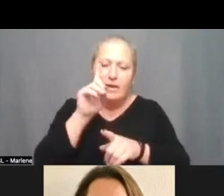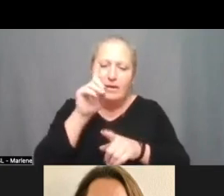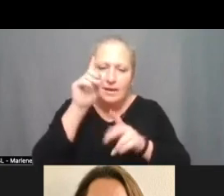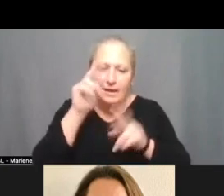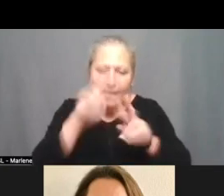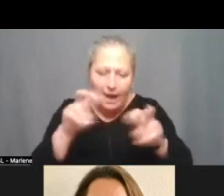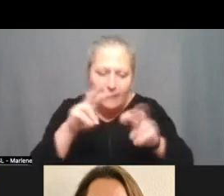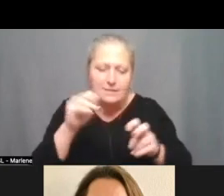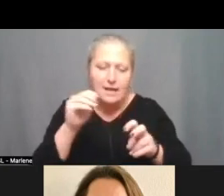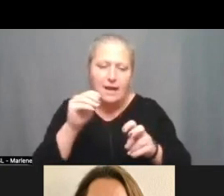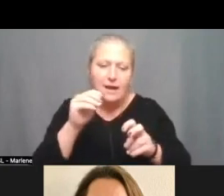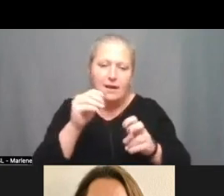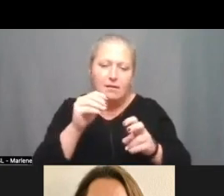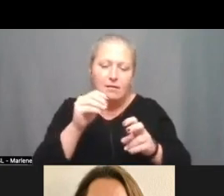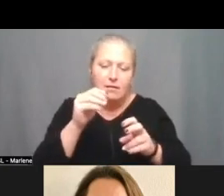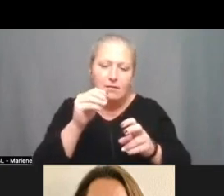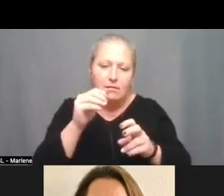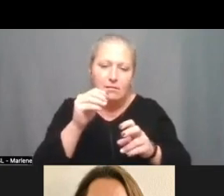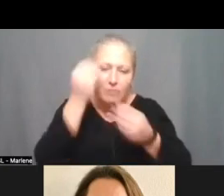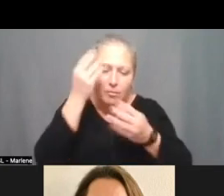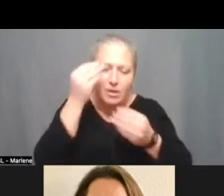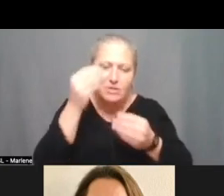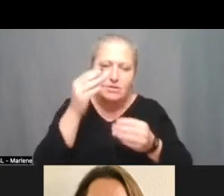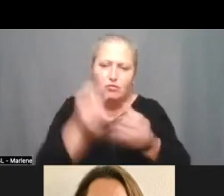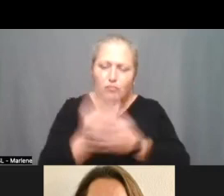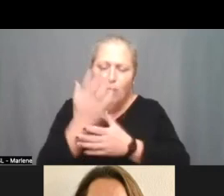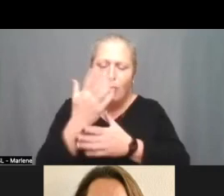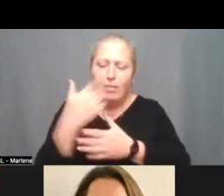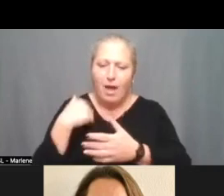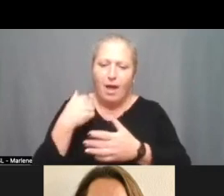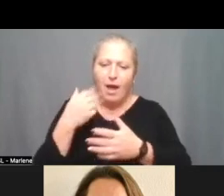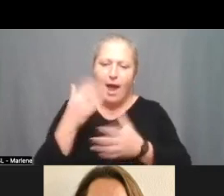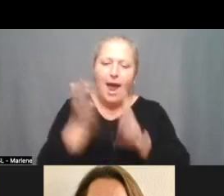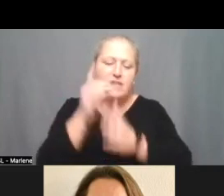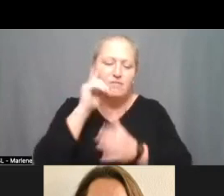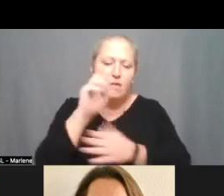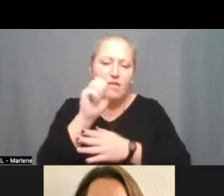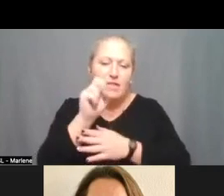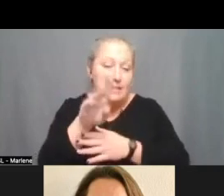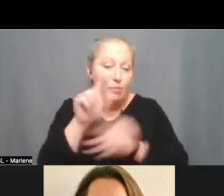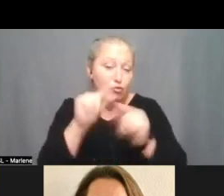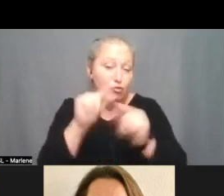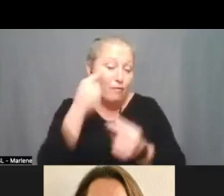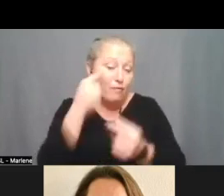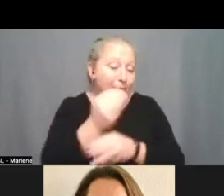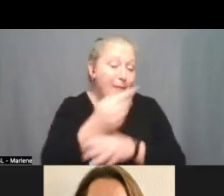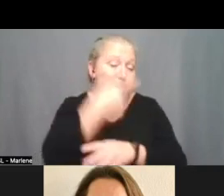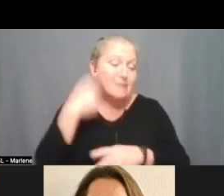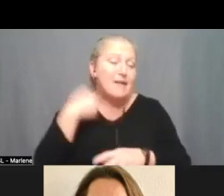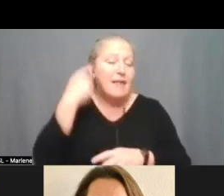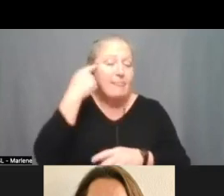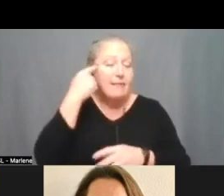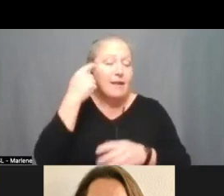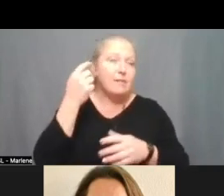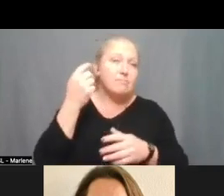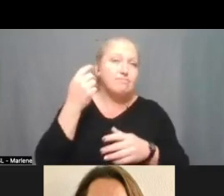of growth and the subgroups i was the one that asked for the additional subgroups for math um because uh you know i think it's the the